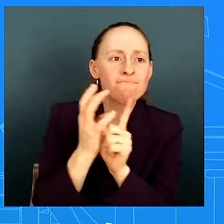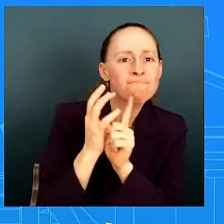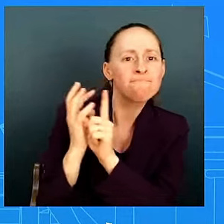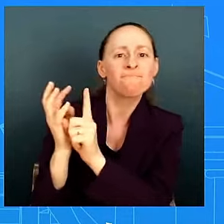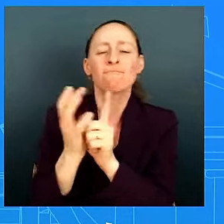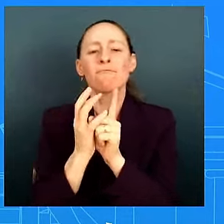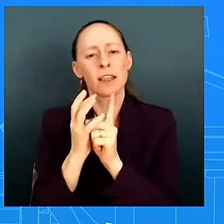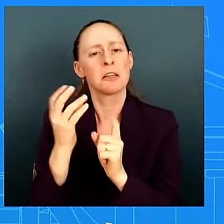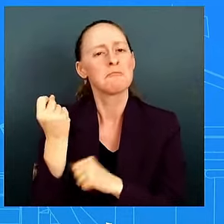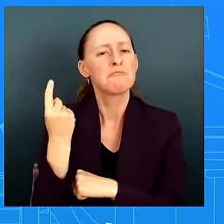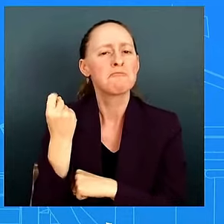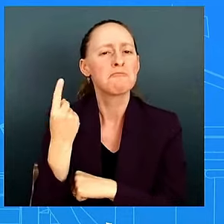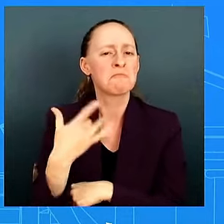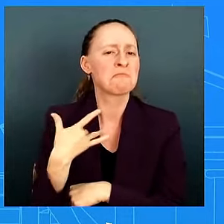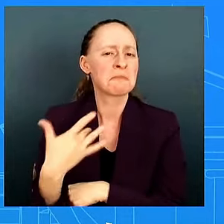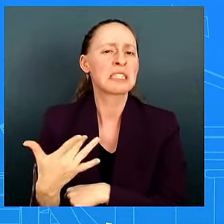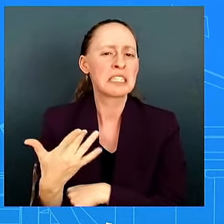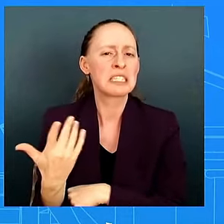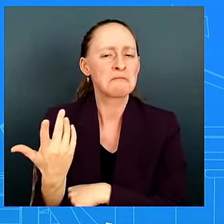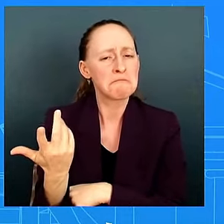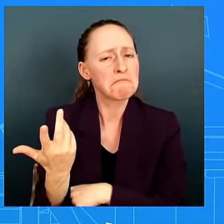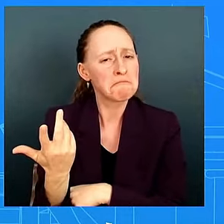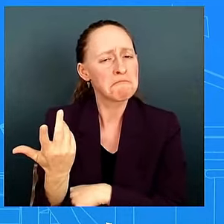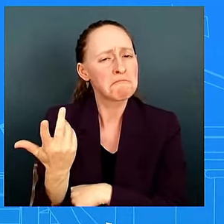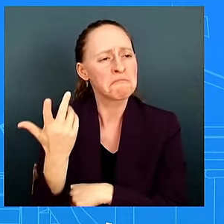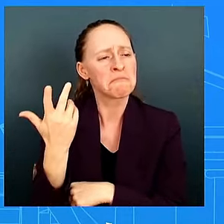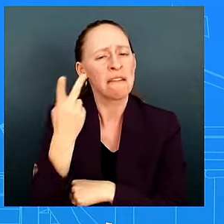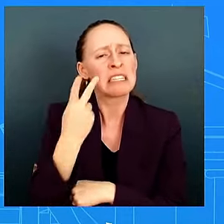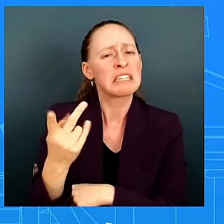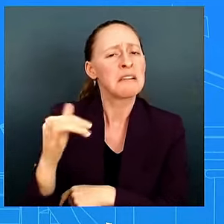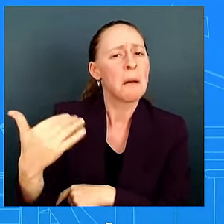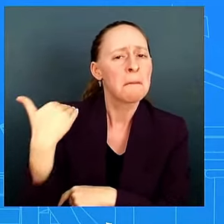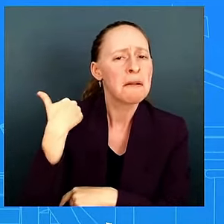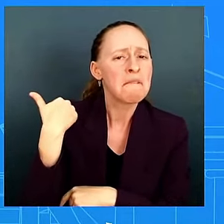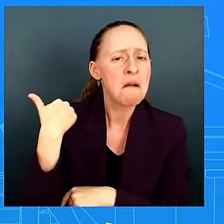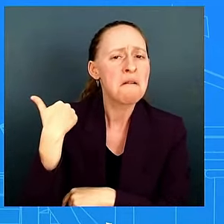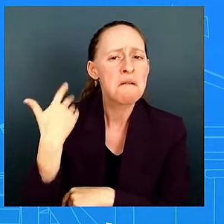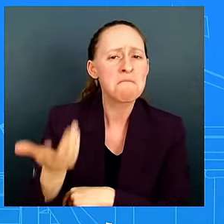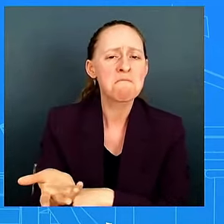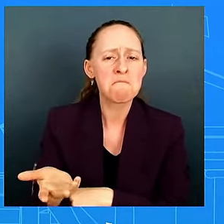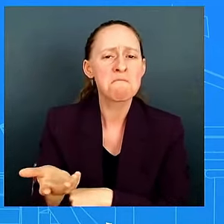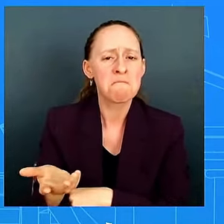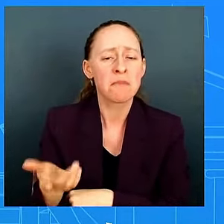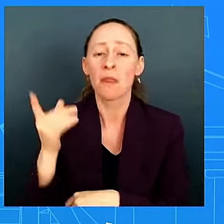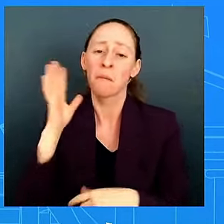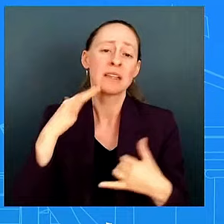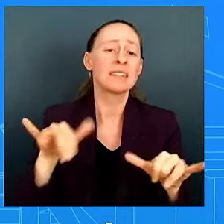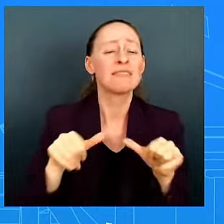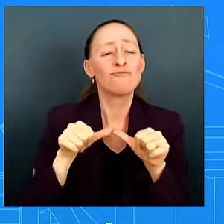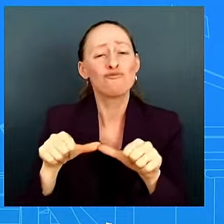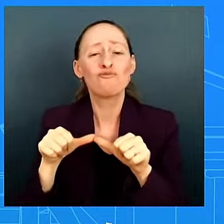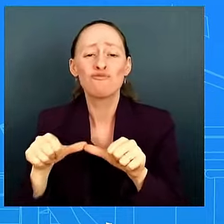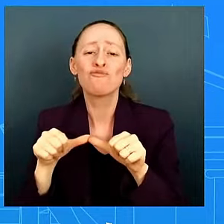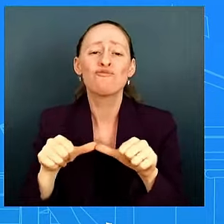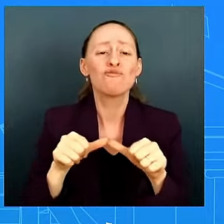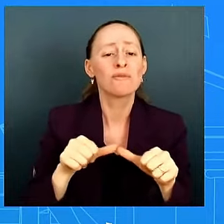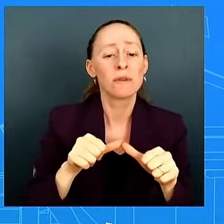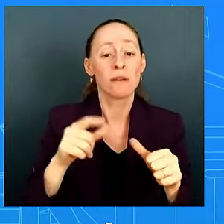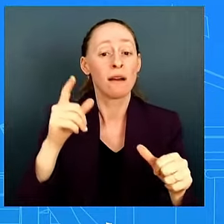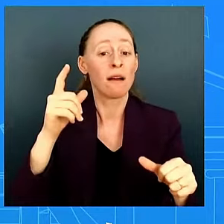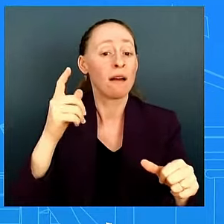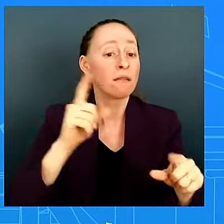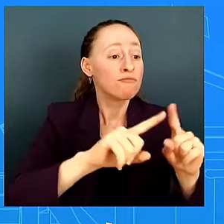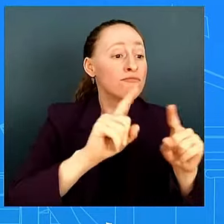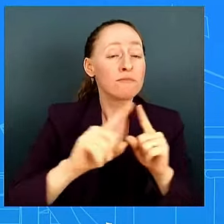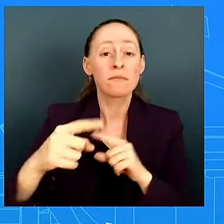and we're going to continue to get him out in front of all of you to take your to take your questions uh at a steady a steady